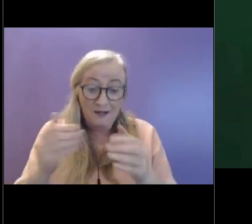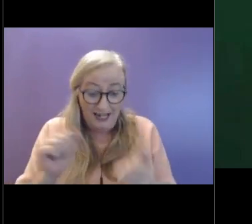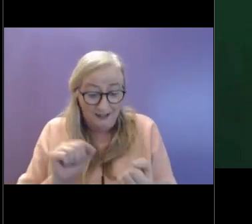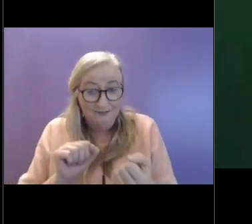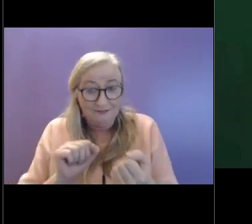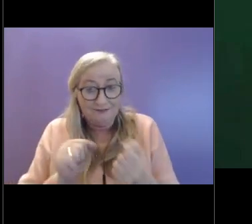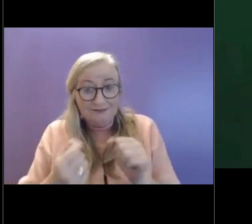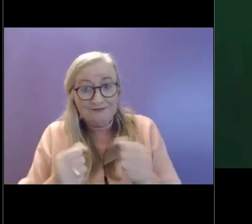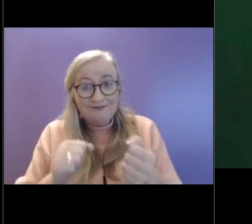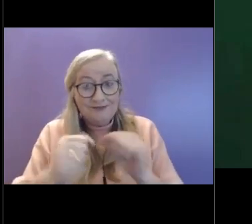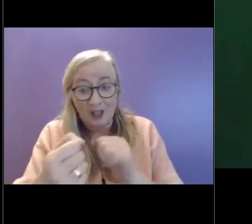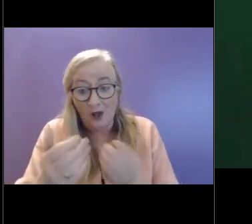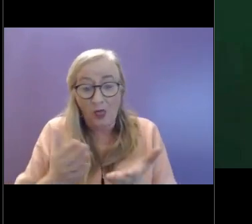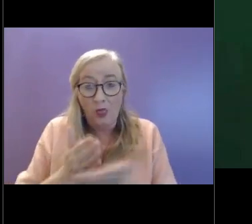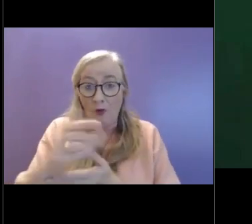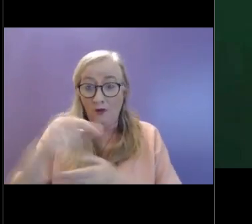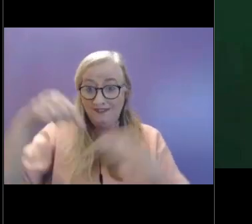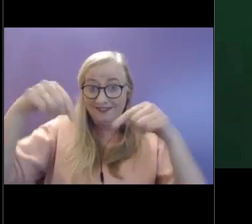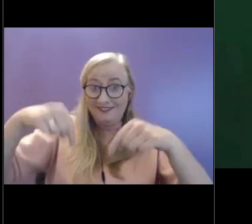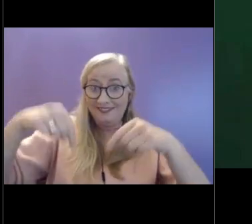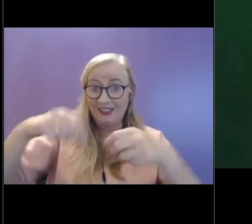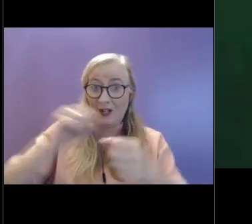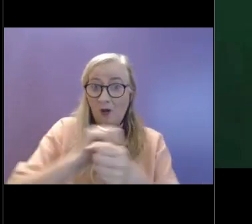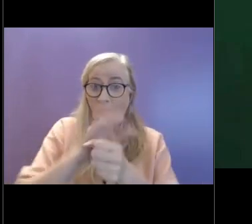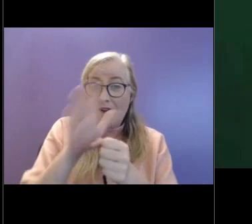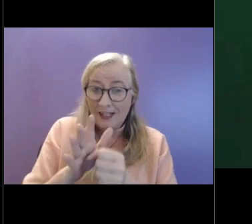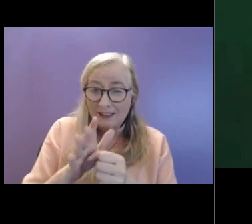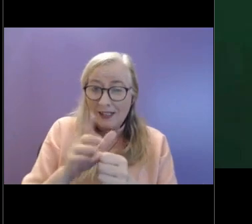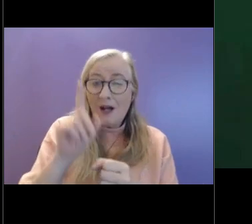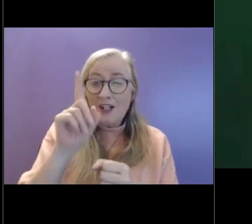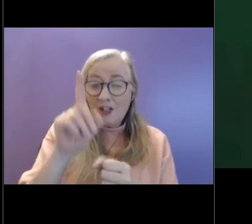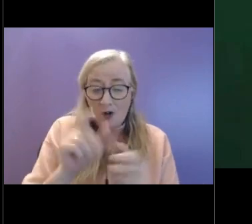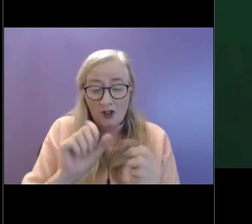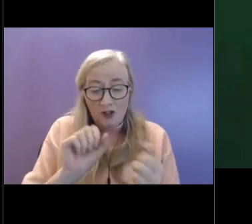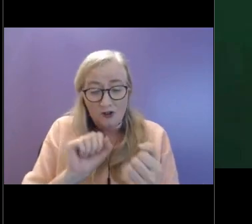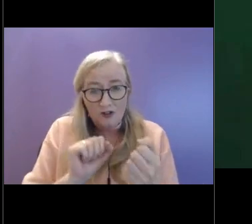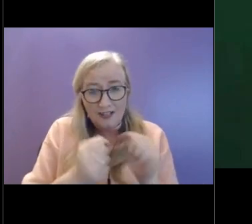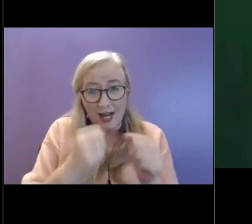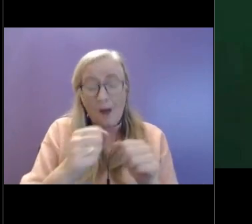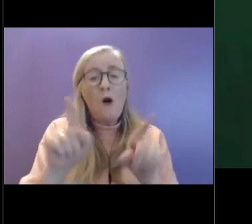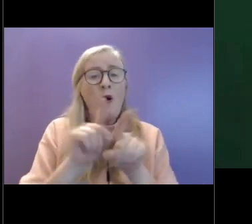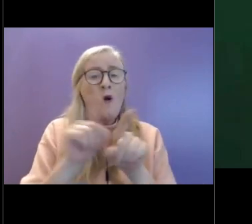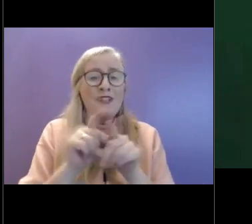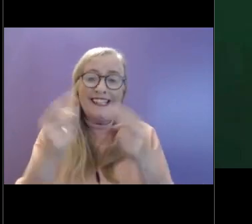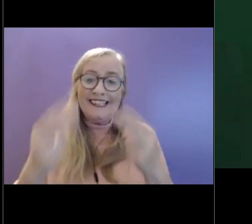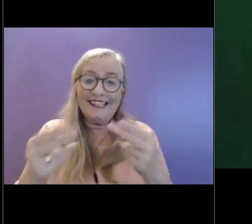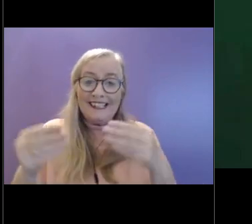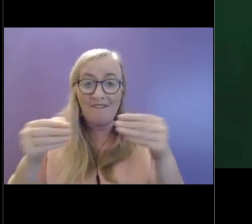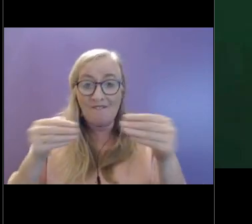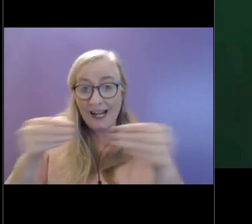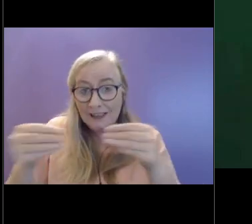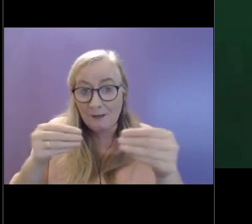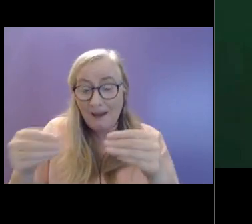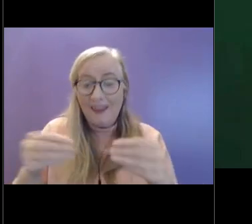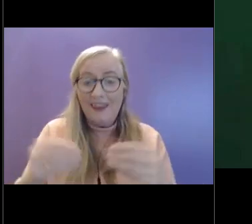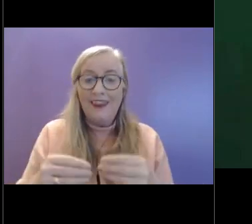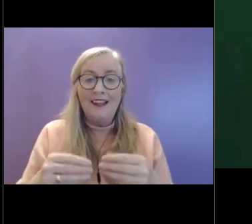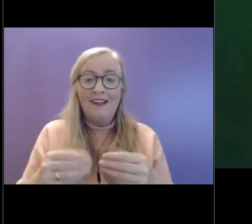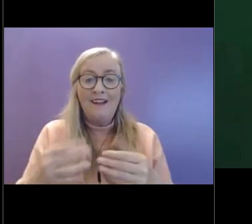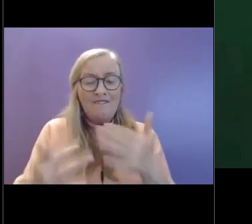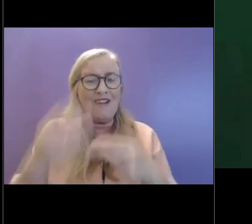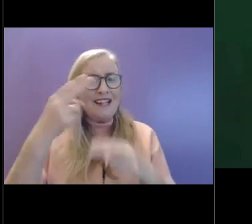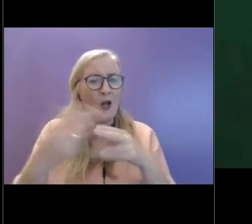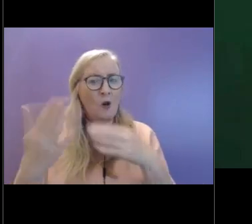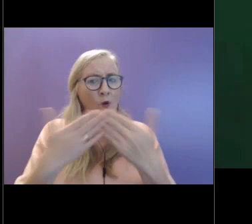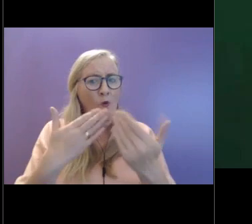slightly in the current situation, but it's trying somehow to to be flexible and to adopt what you know works for you and bring